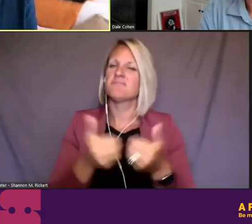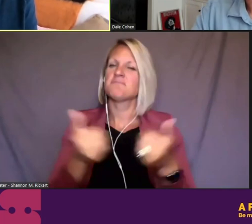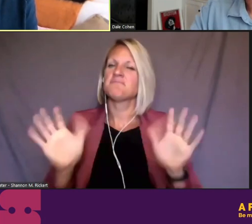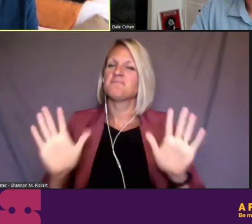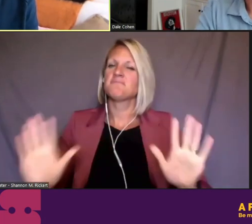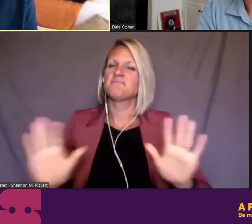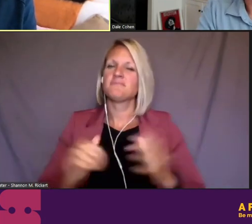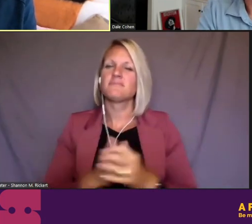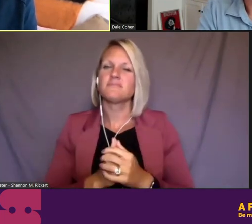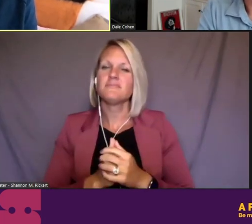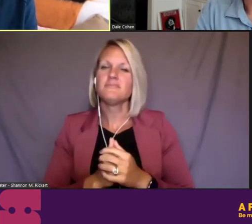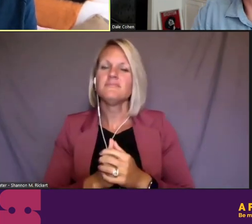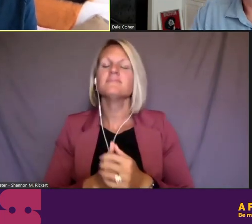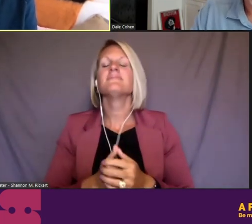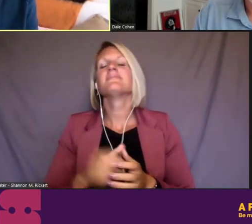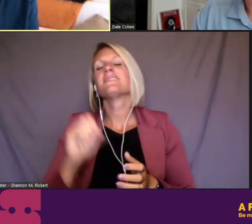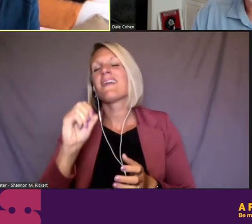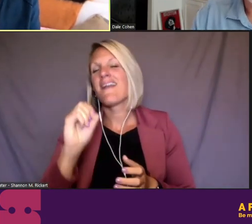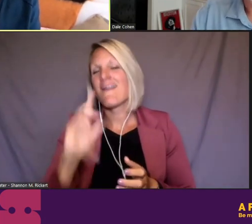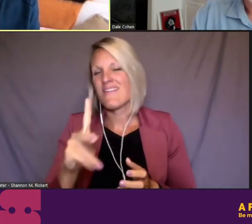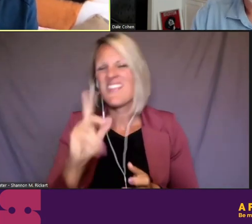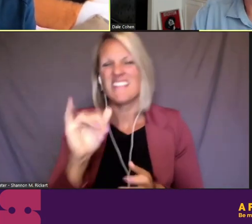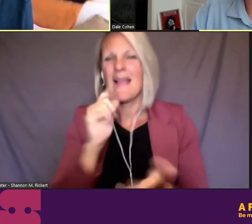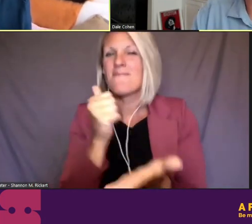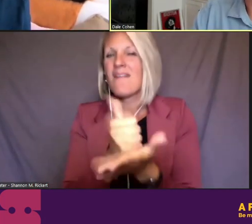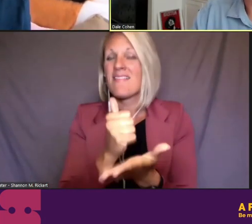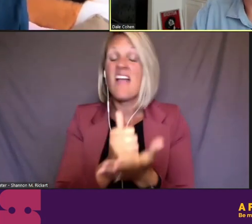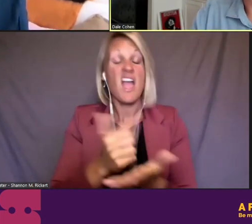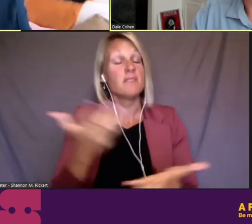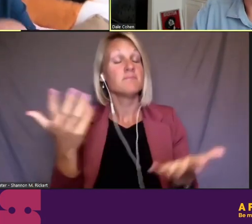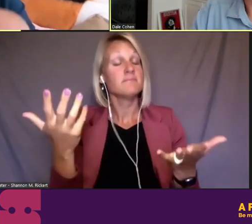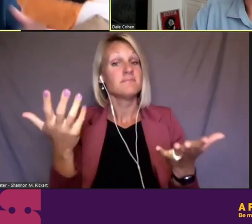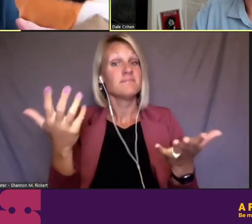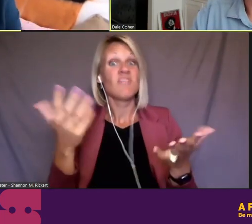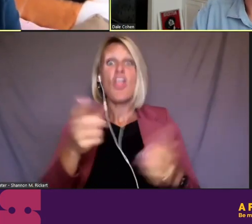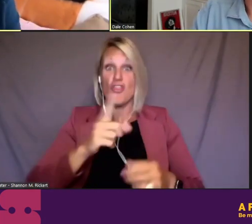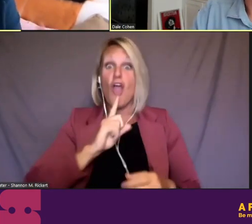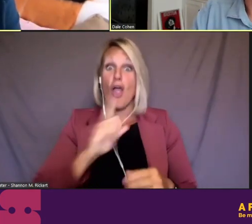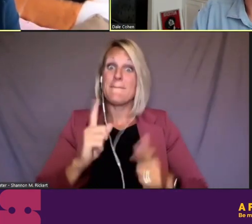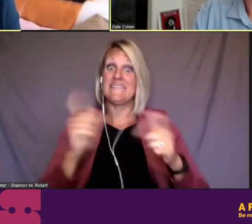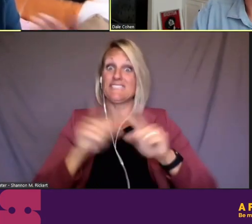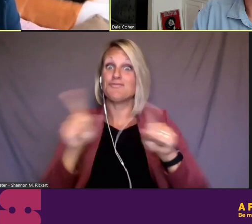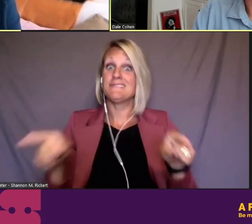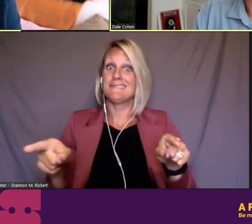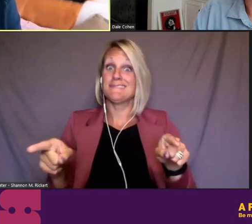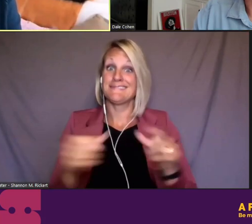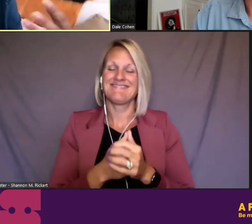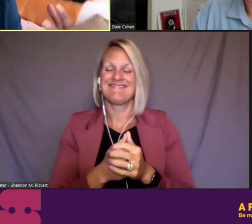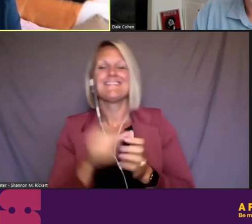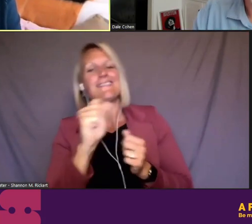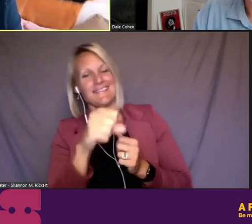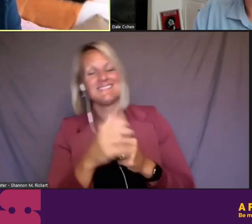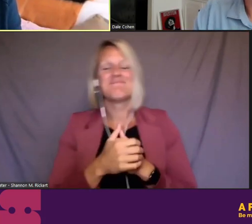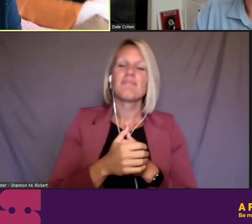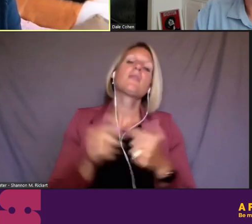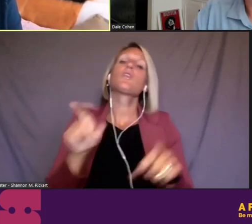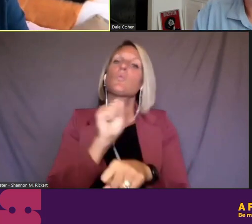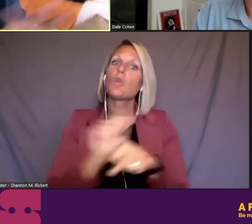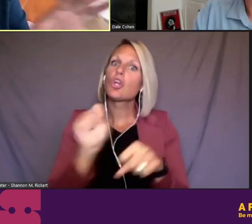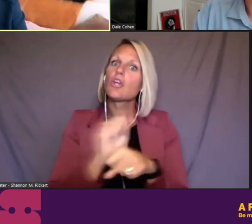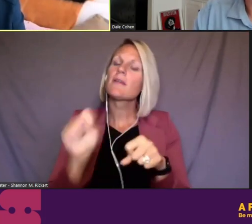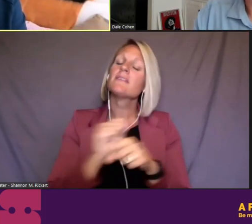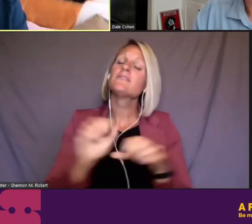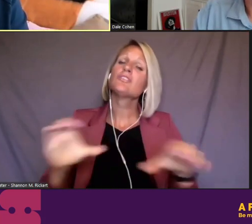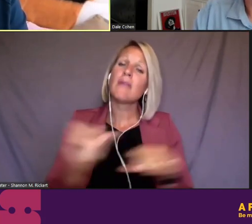is that there are differences. And then as you're, as you're gauging and engaging in this work to really do your homework,